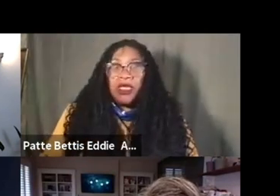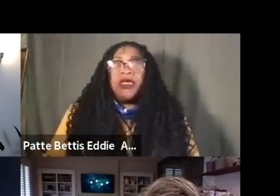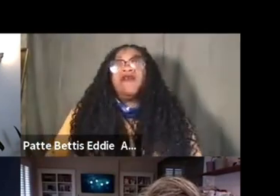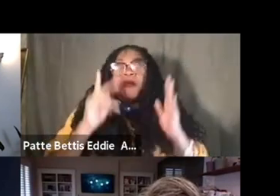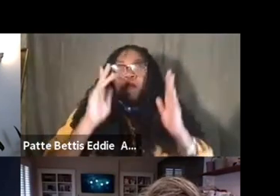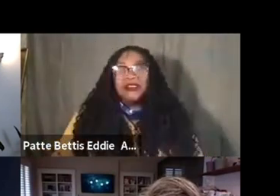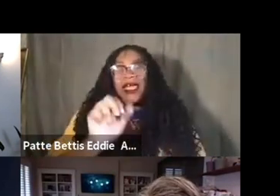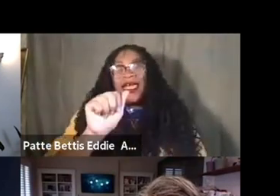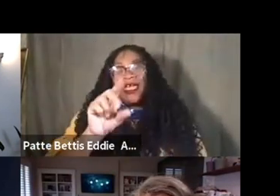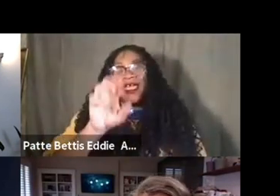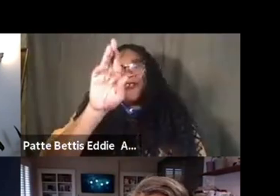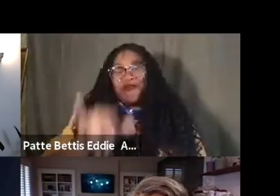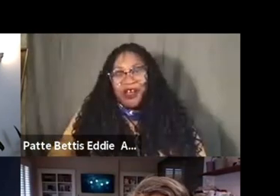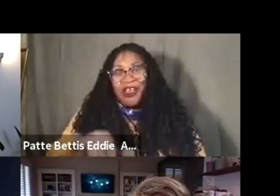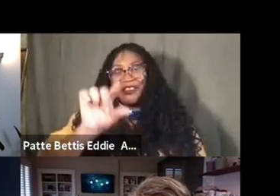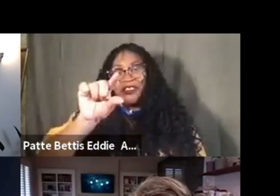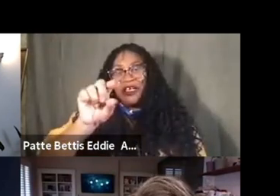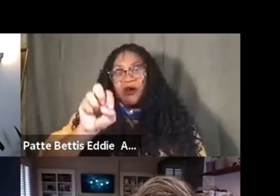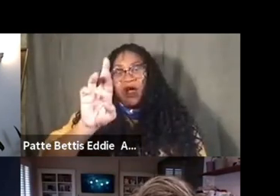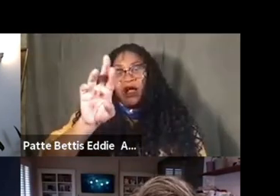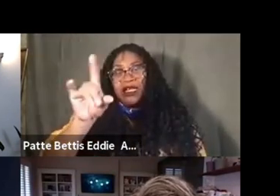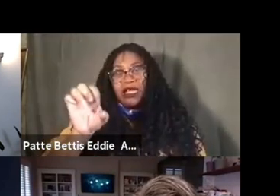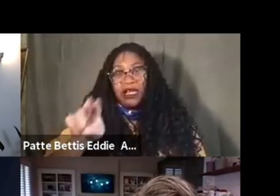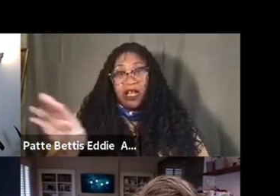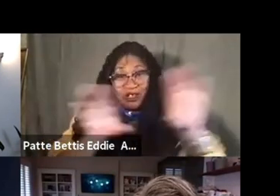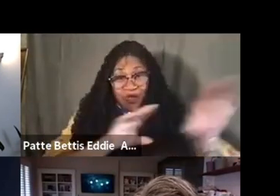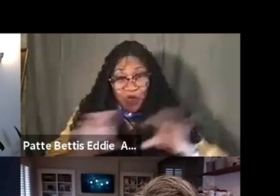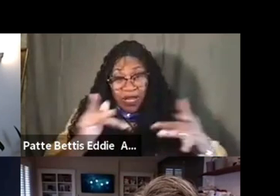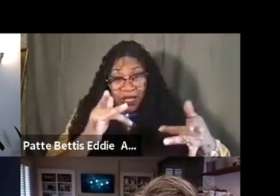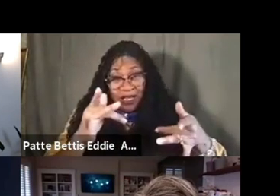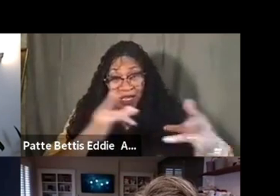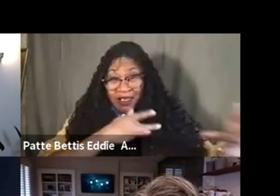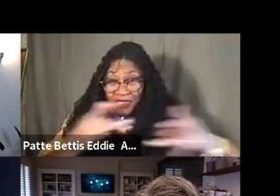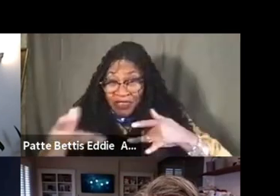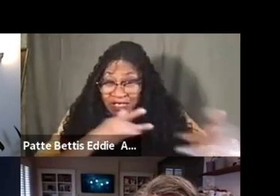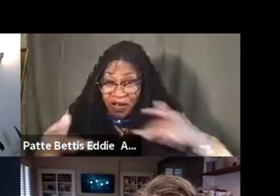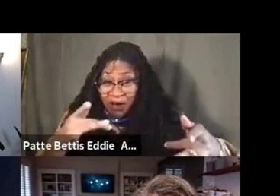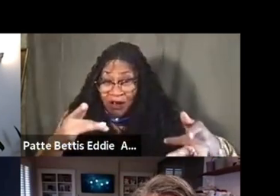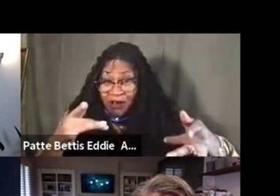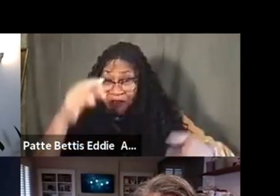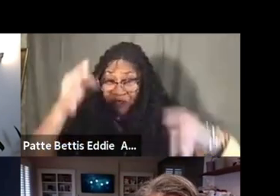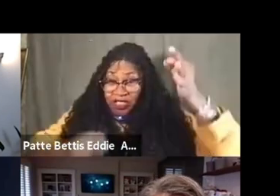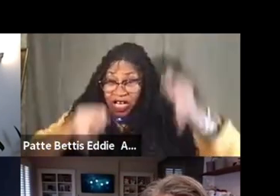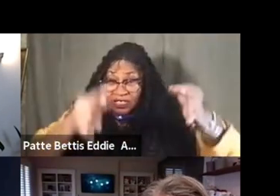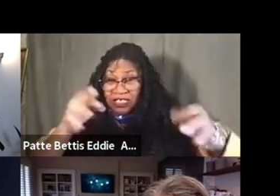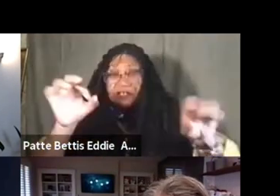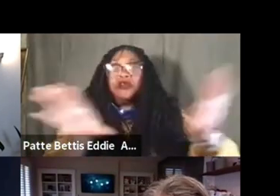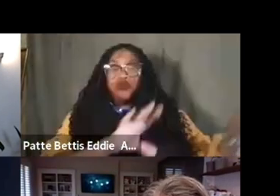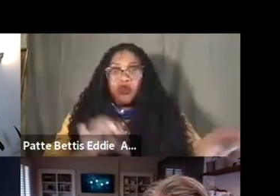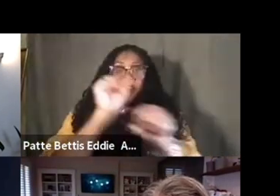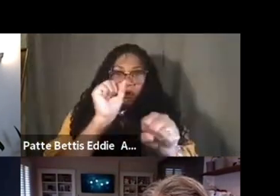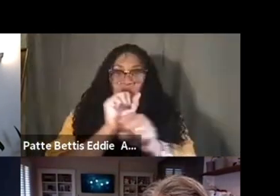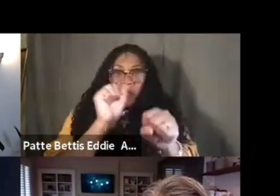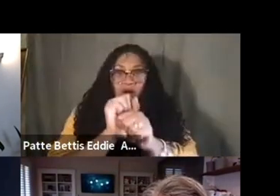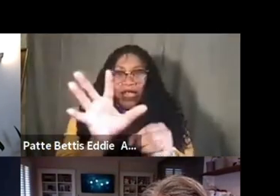Avery Gordon, who talks about doing the work out of a concern for justice, um, and sort of thinking about the